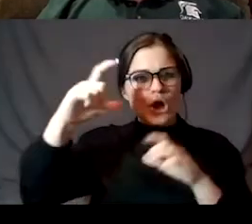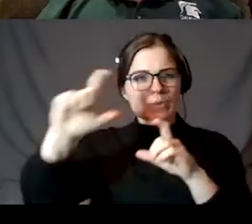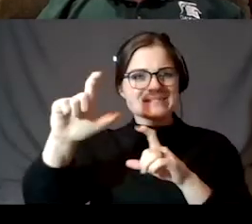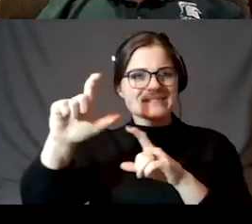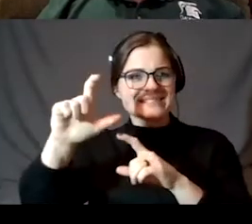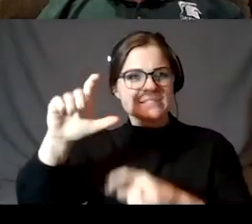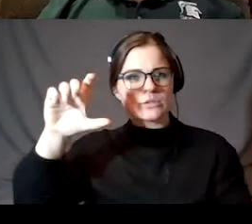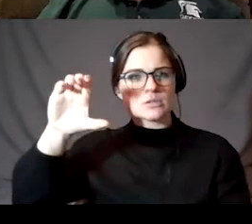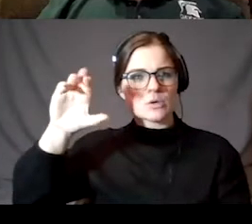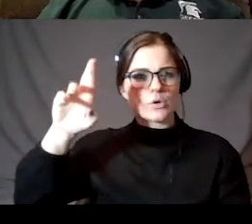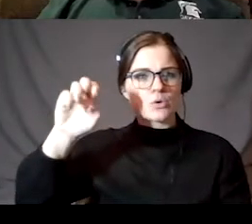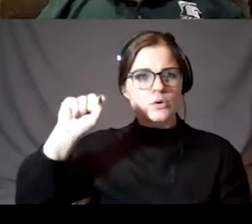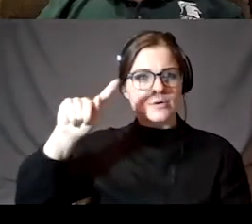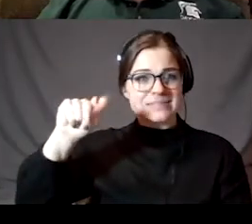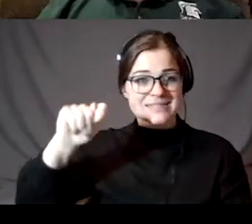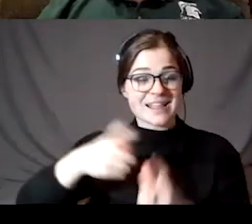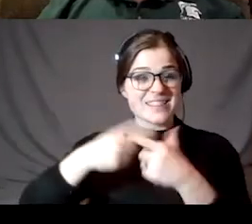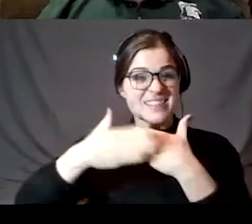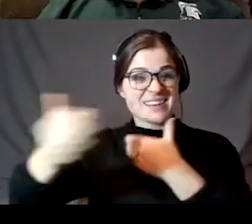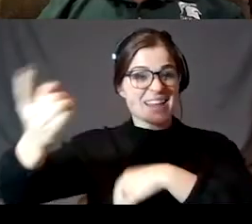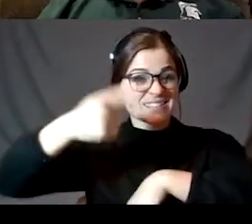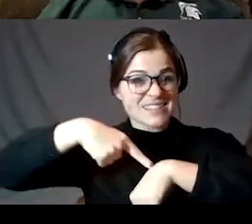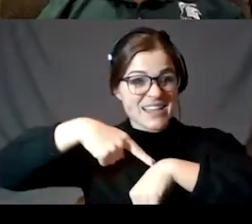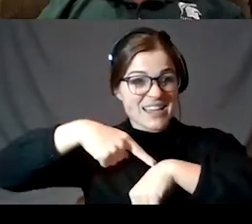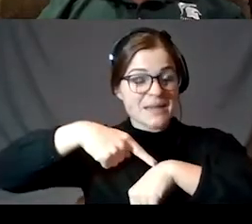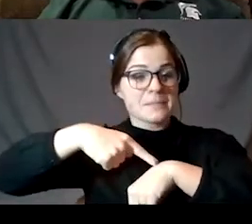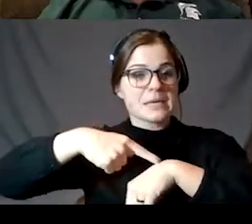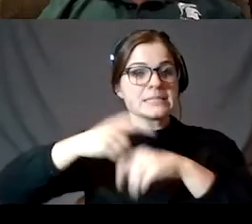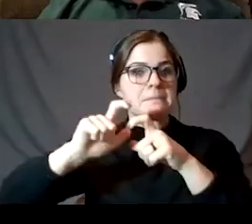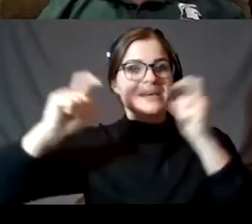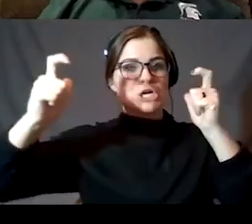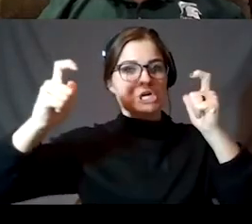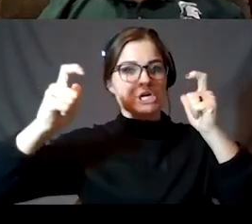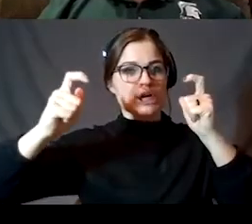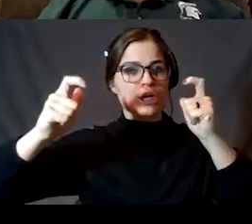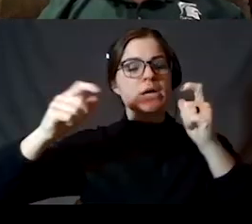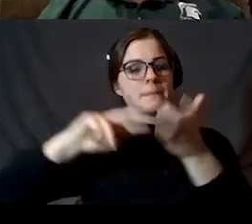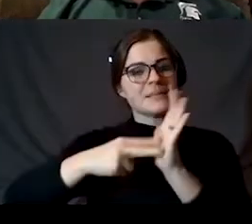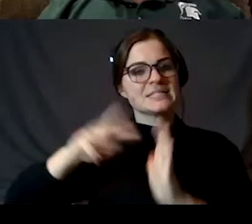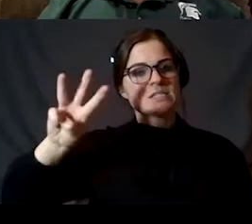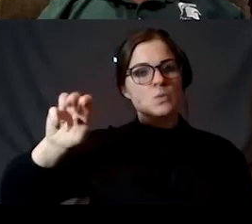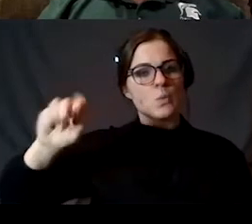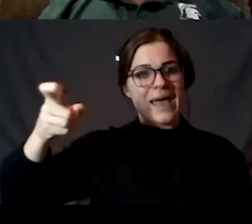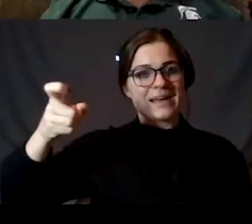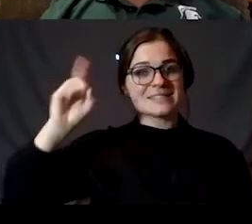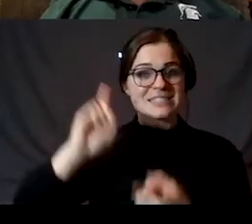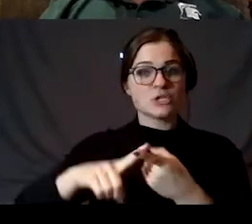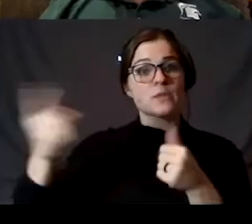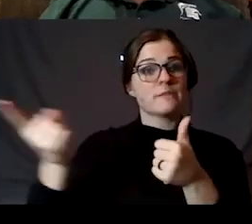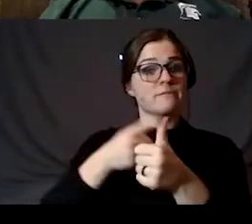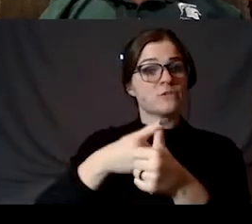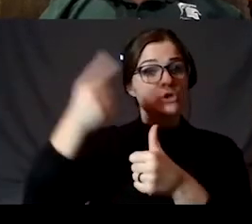crescent will be larger. So this is a waxing crescent and it continues to wax until you get to first quarter.